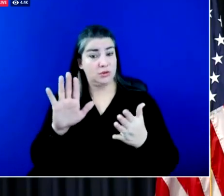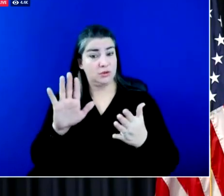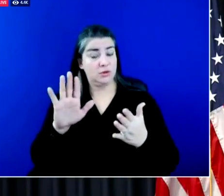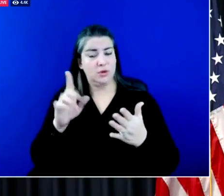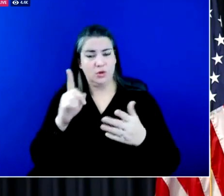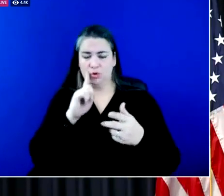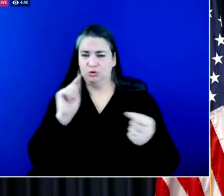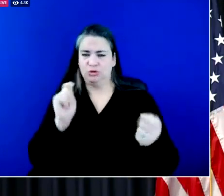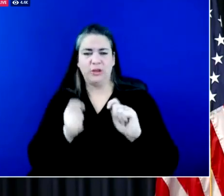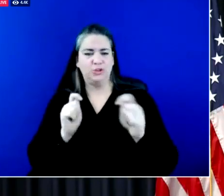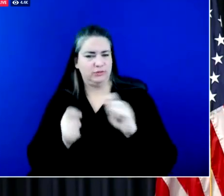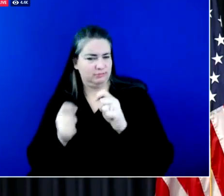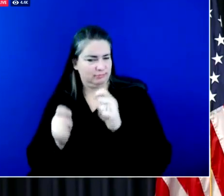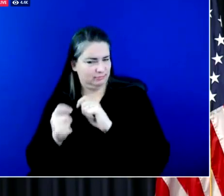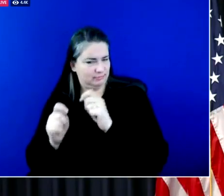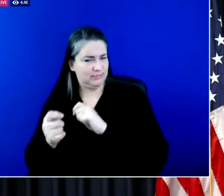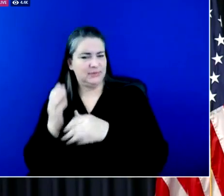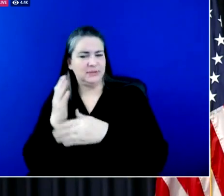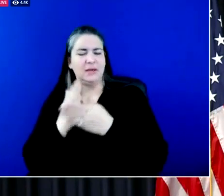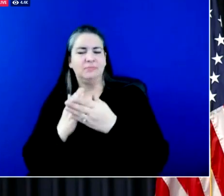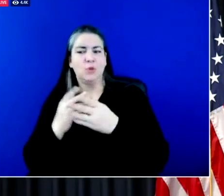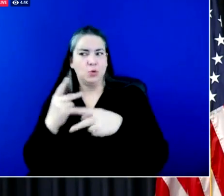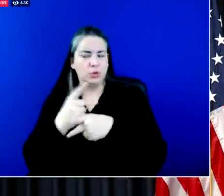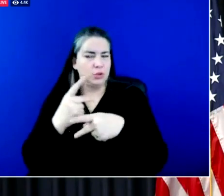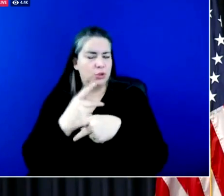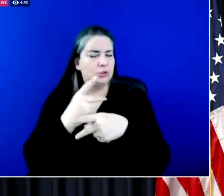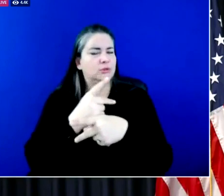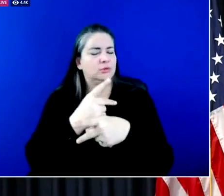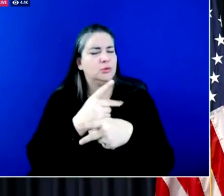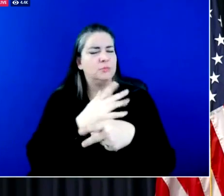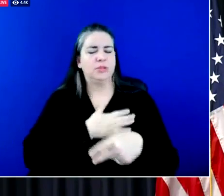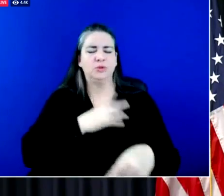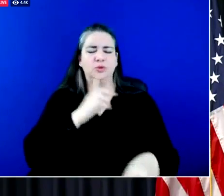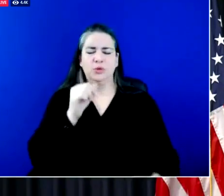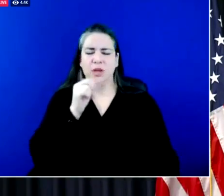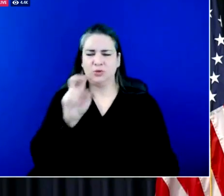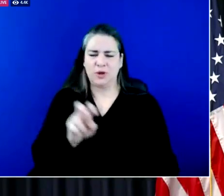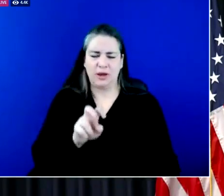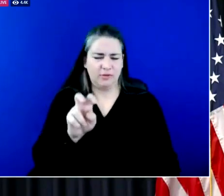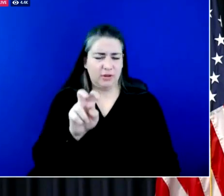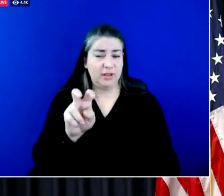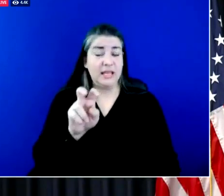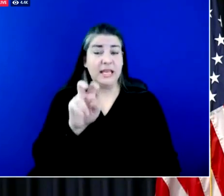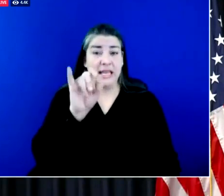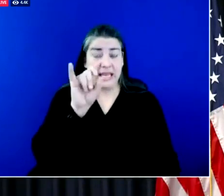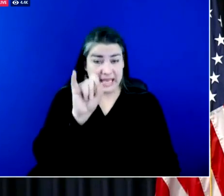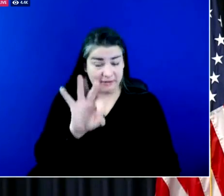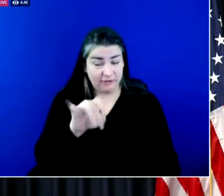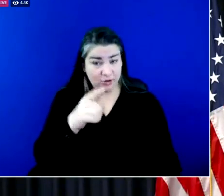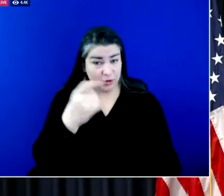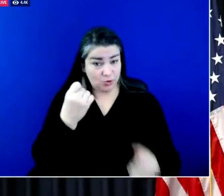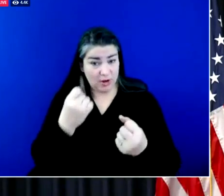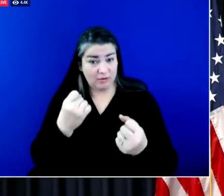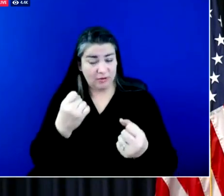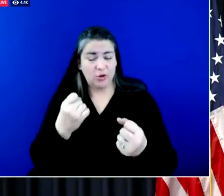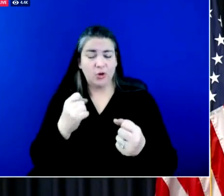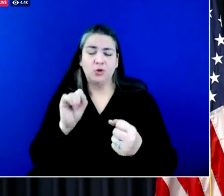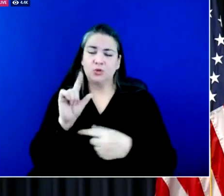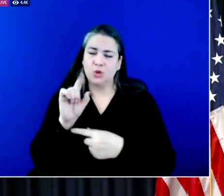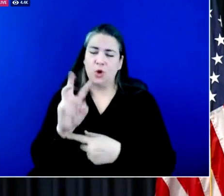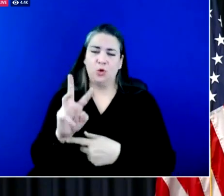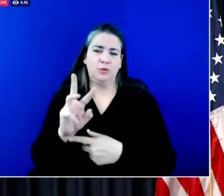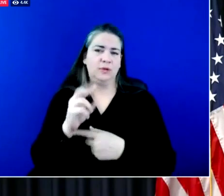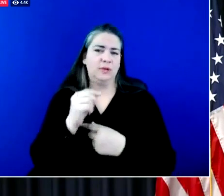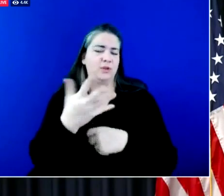So please don't travel unless you need to. If you do go slow, give yourself plenty of time and check the